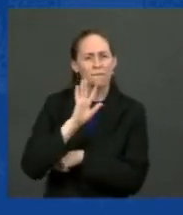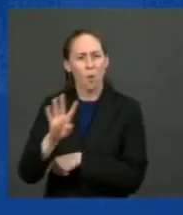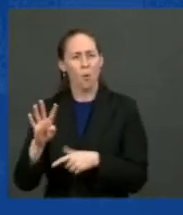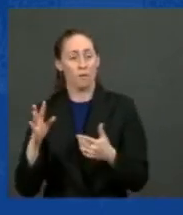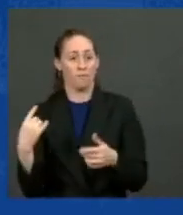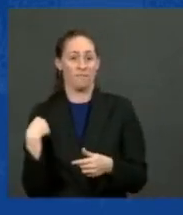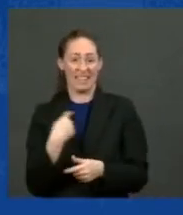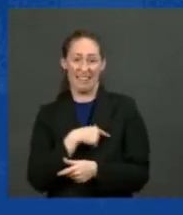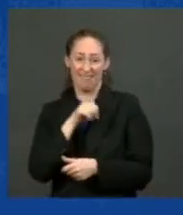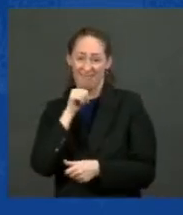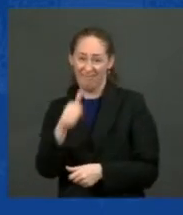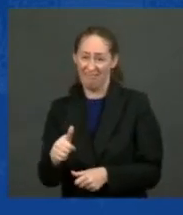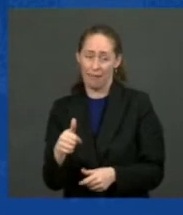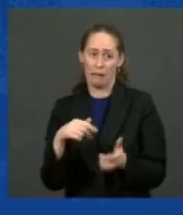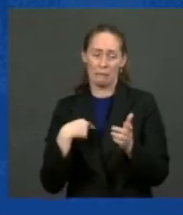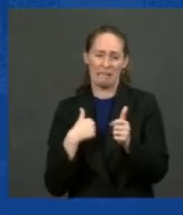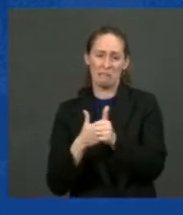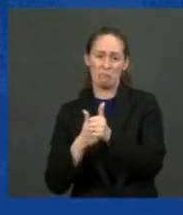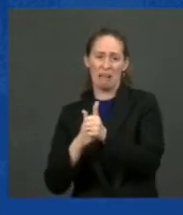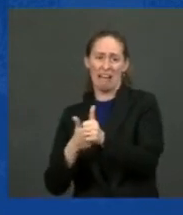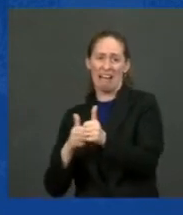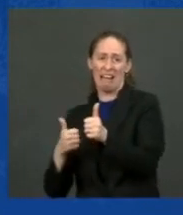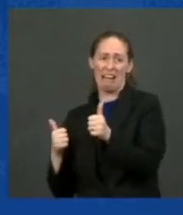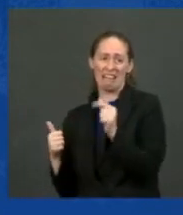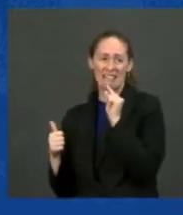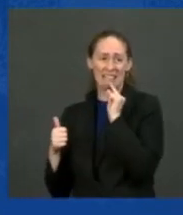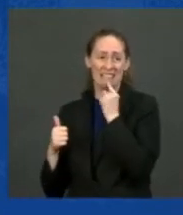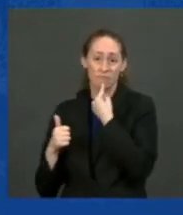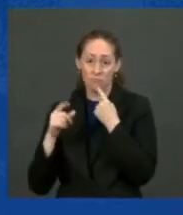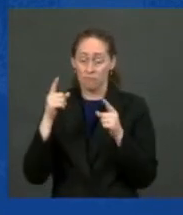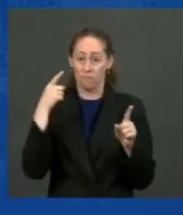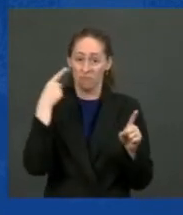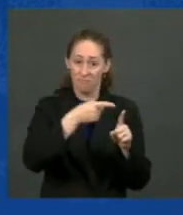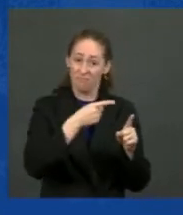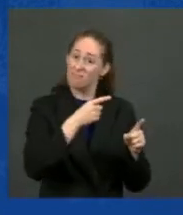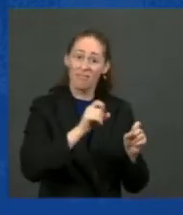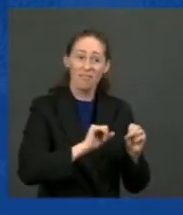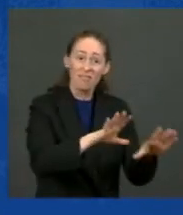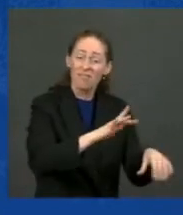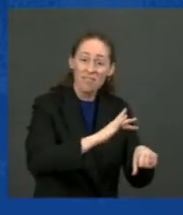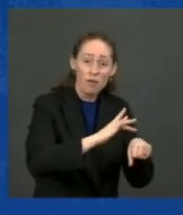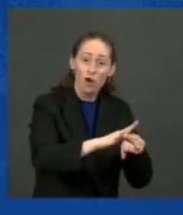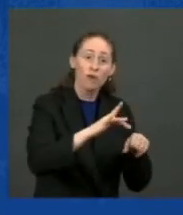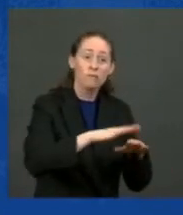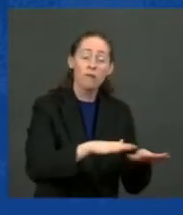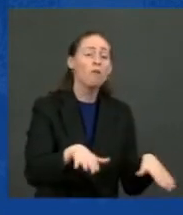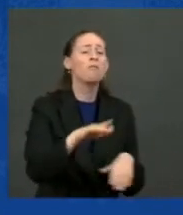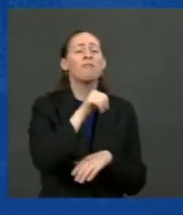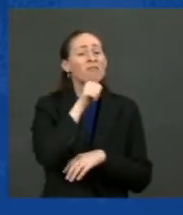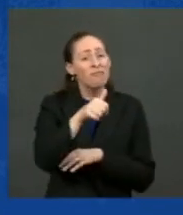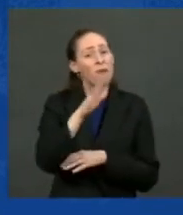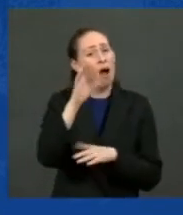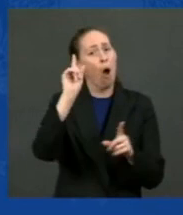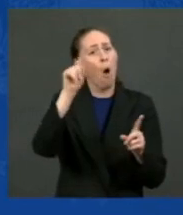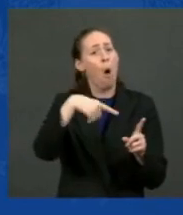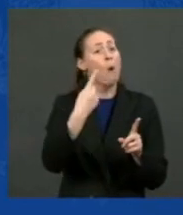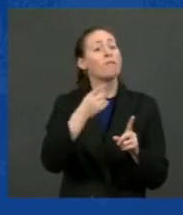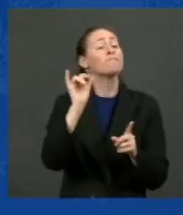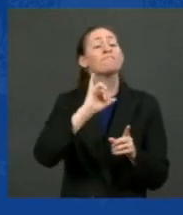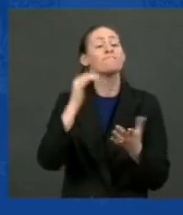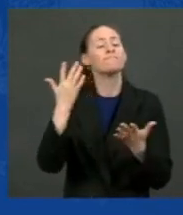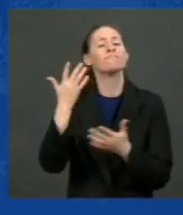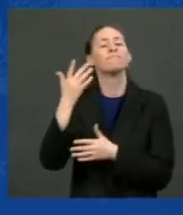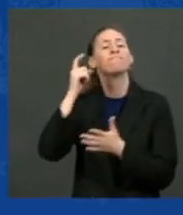curve. It's not just early education. According to one study, we rank 33 out of 44 advanced